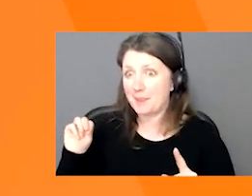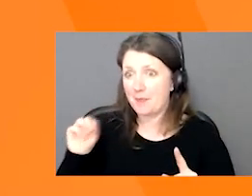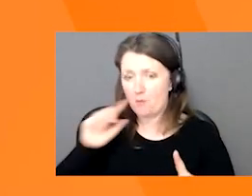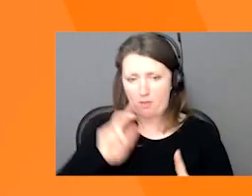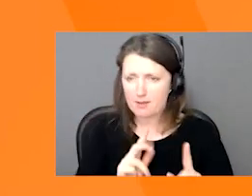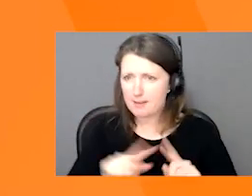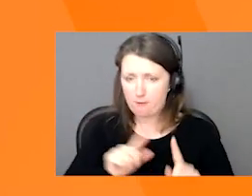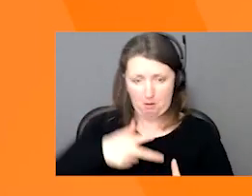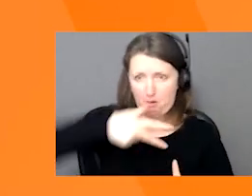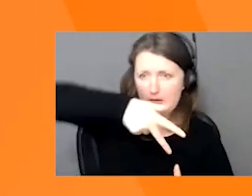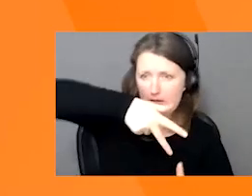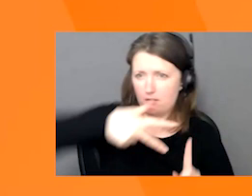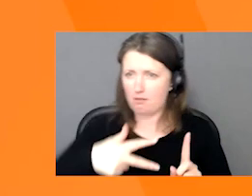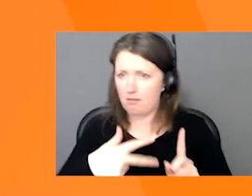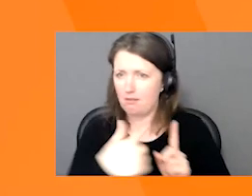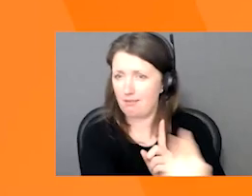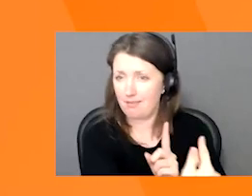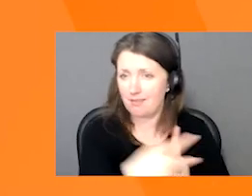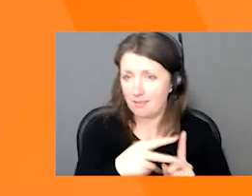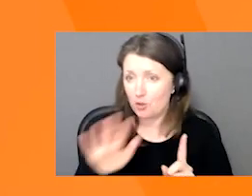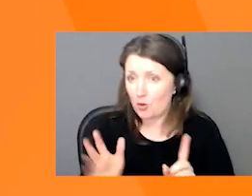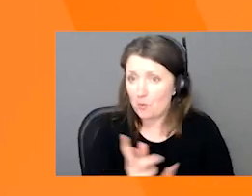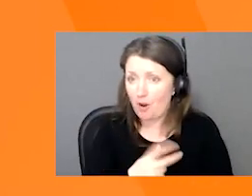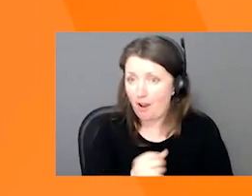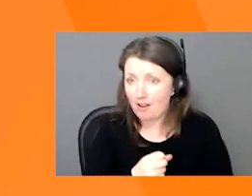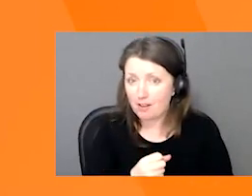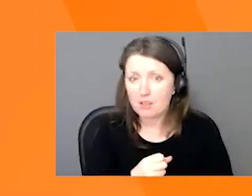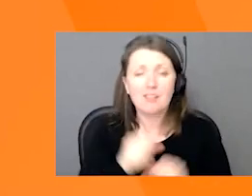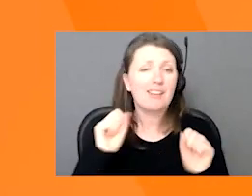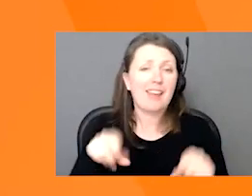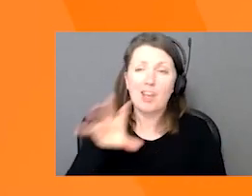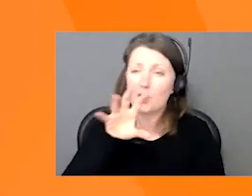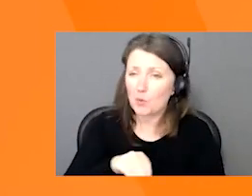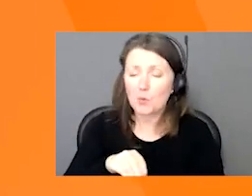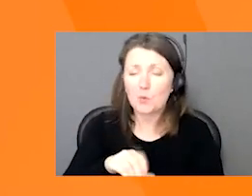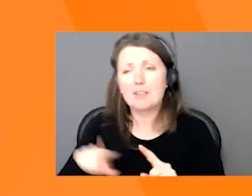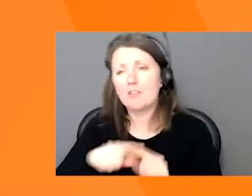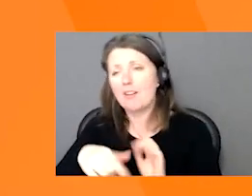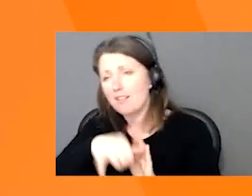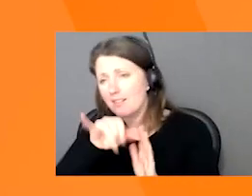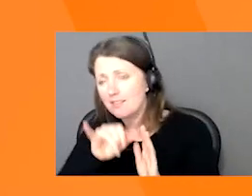enhanced assets such as lifestyle images, videos and documents.